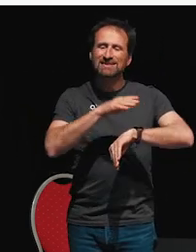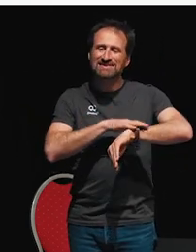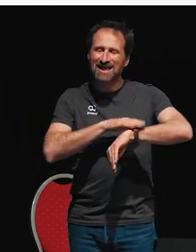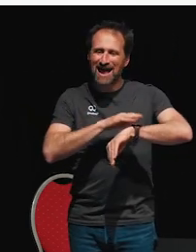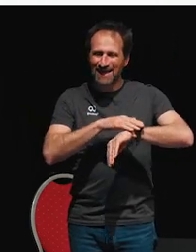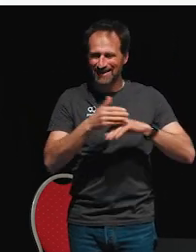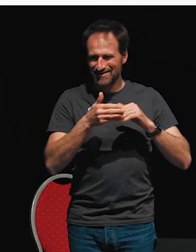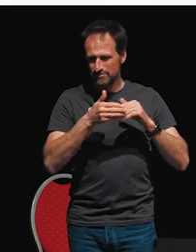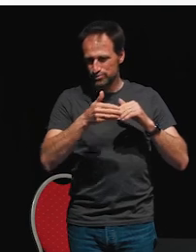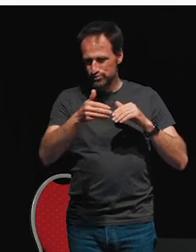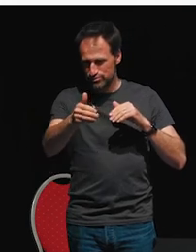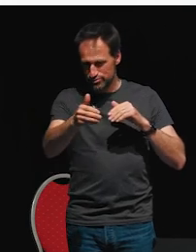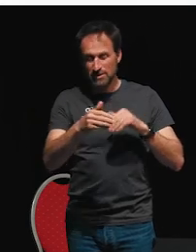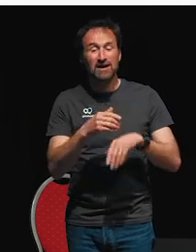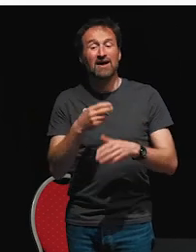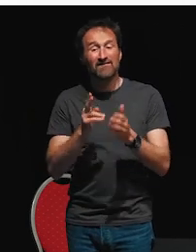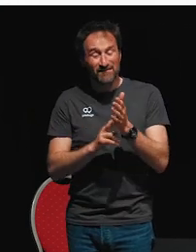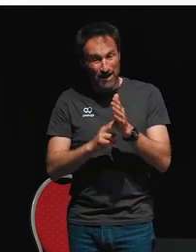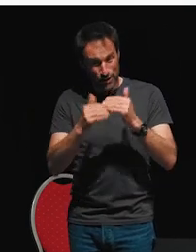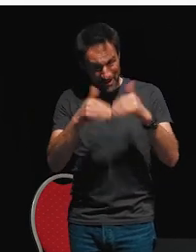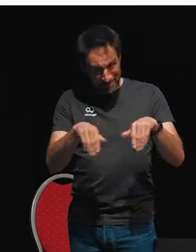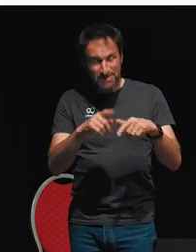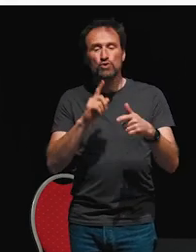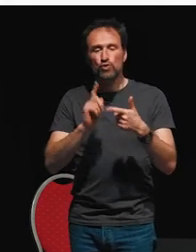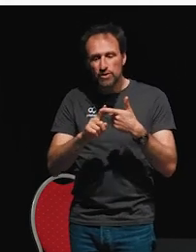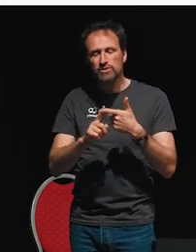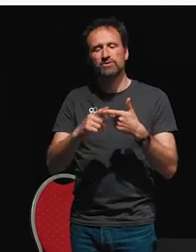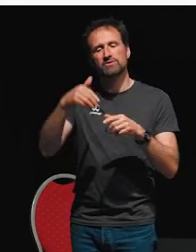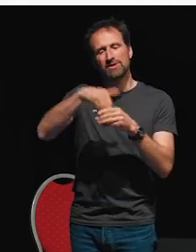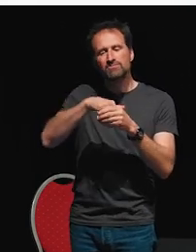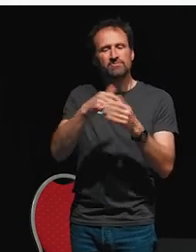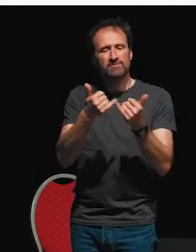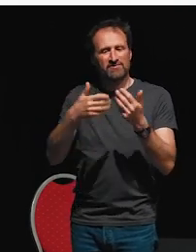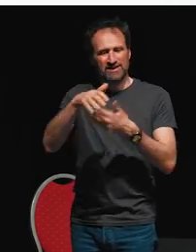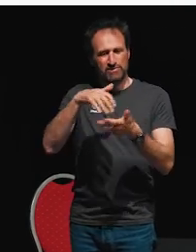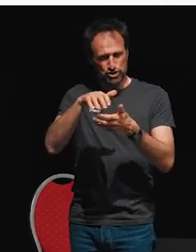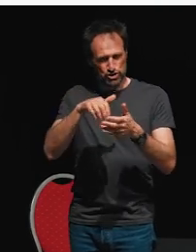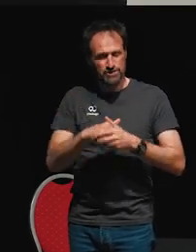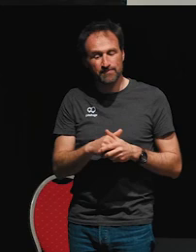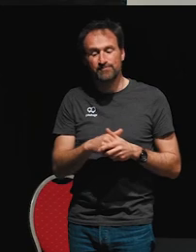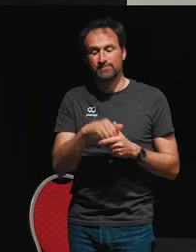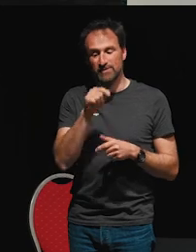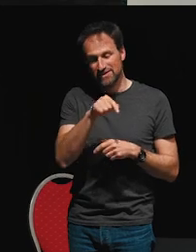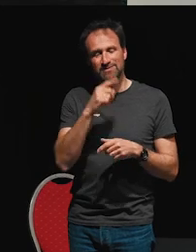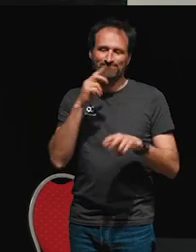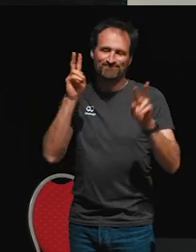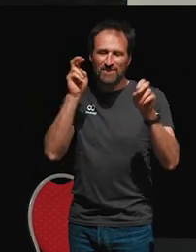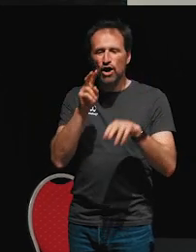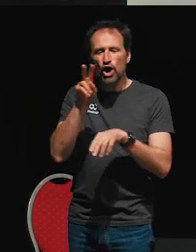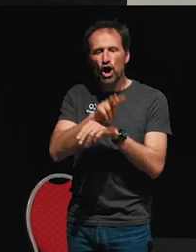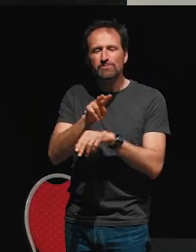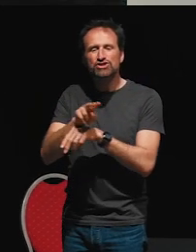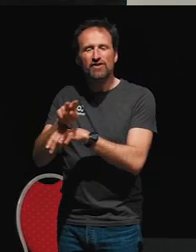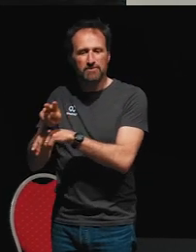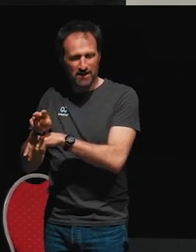the values it emits and by when it emits them. In RxJS, they're called observables, and we can actually see one in the wild